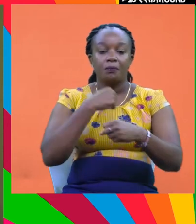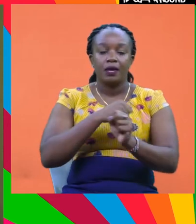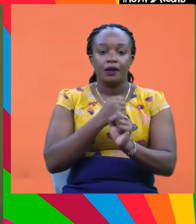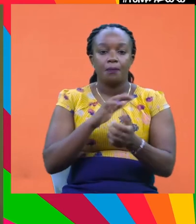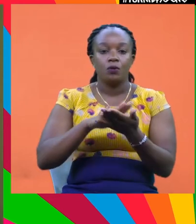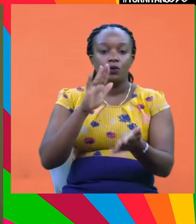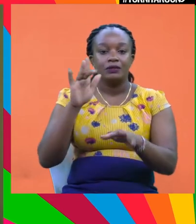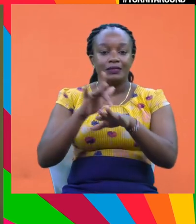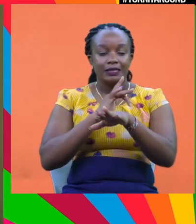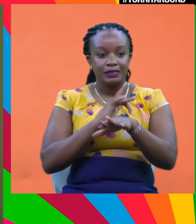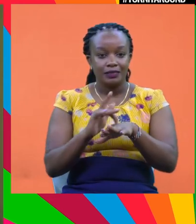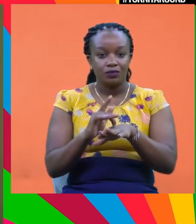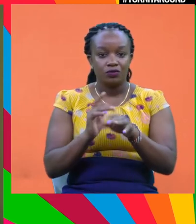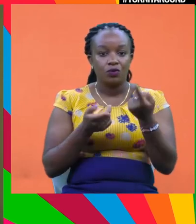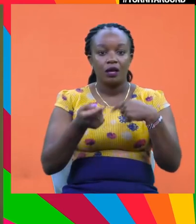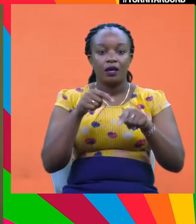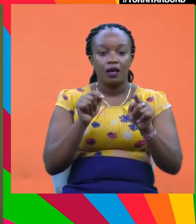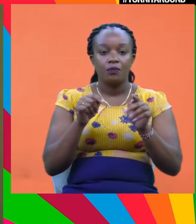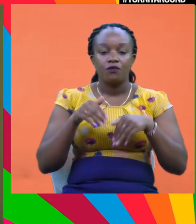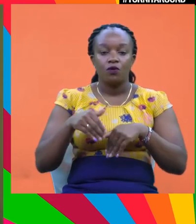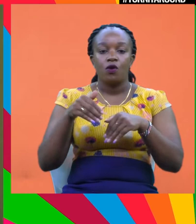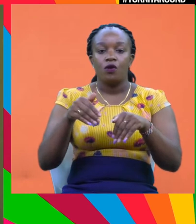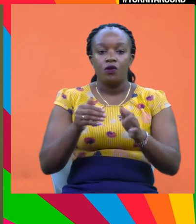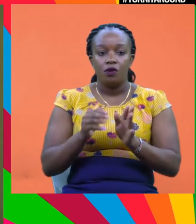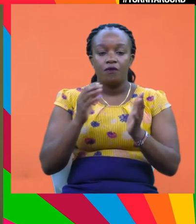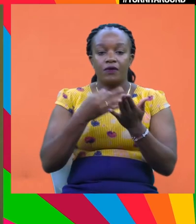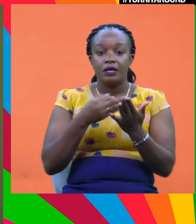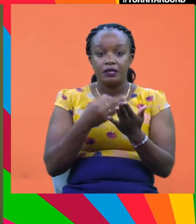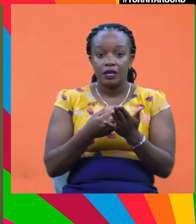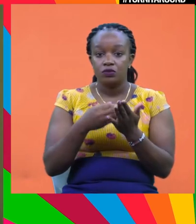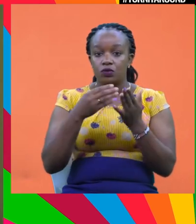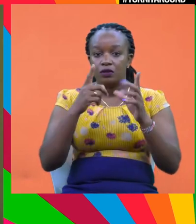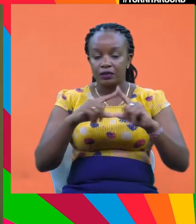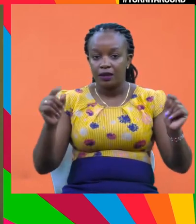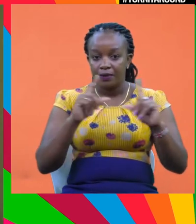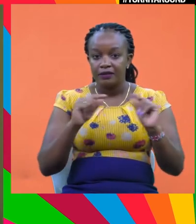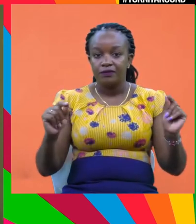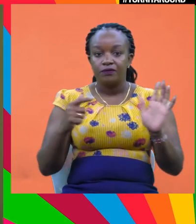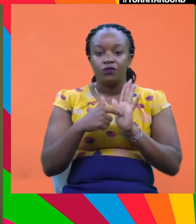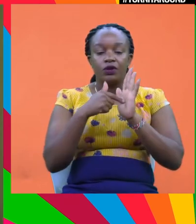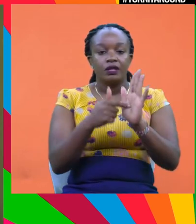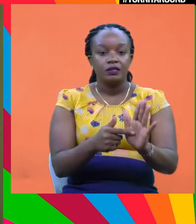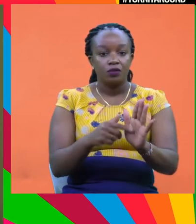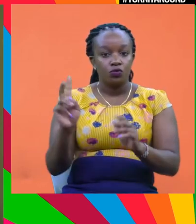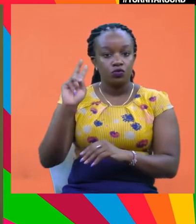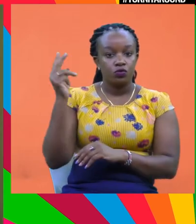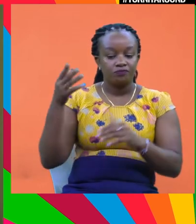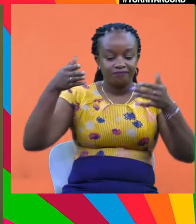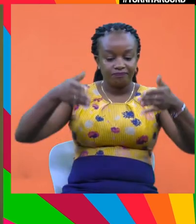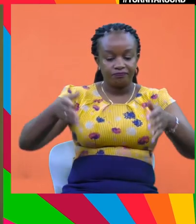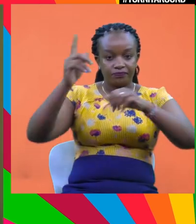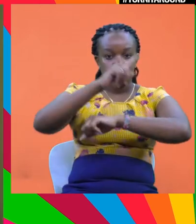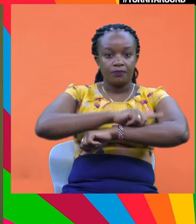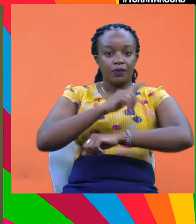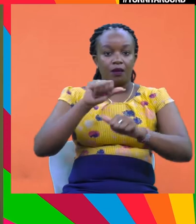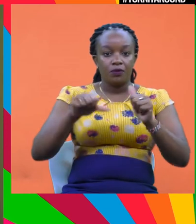to take climate change into account purely from a commercial perspective. For example, investors should think twice nowadays about funding